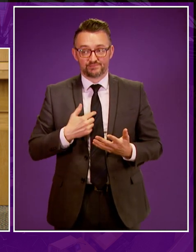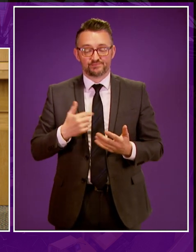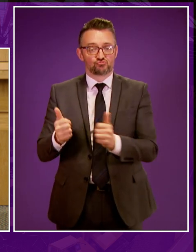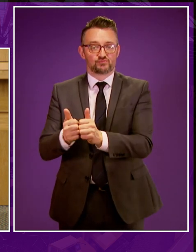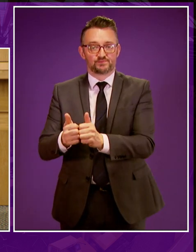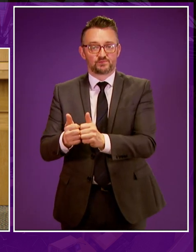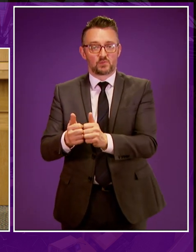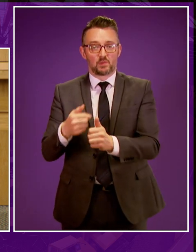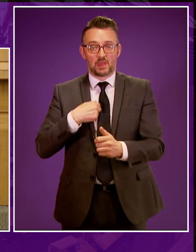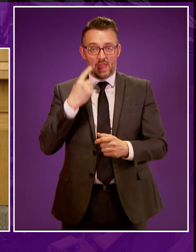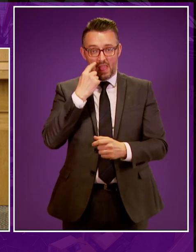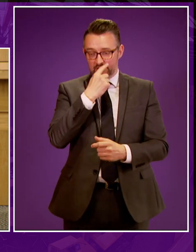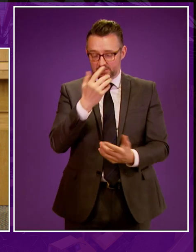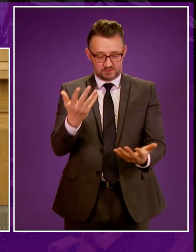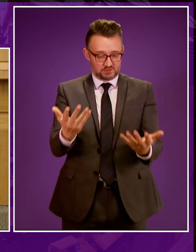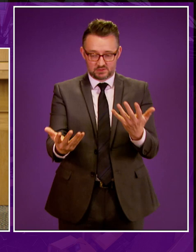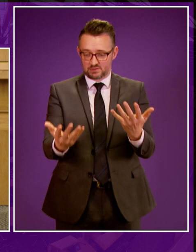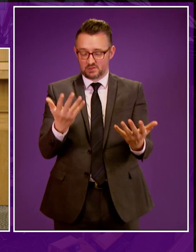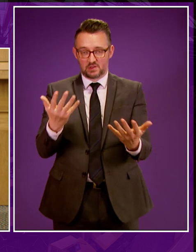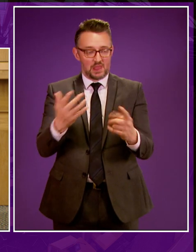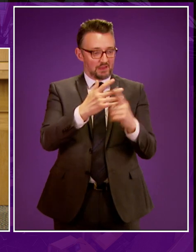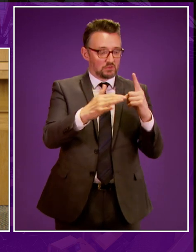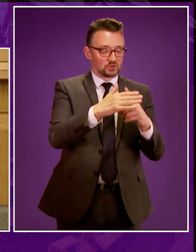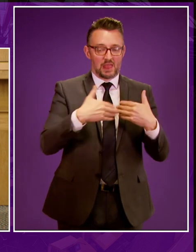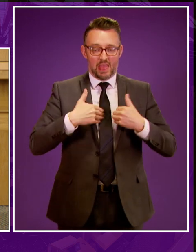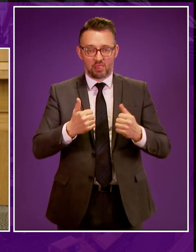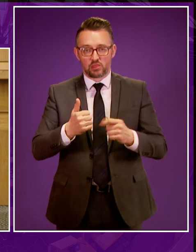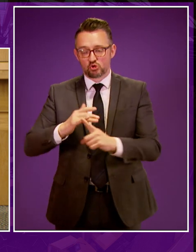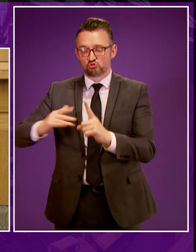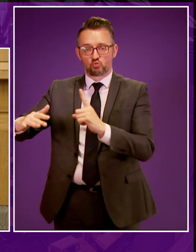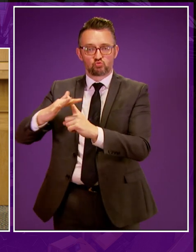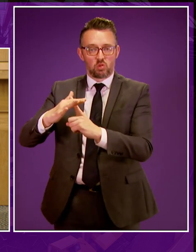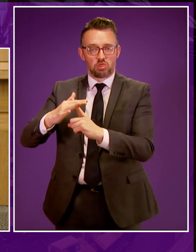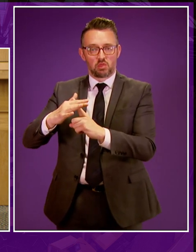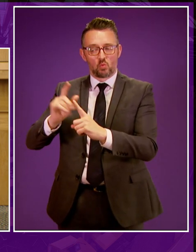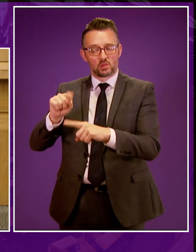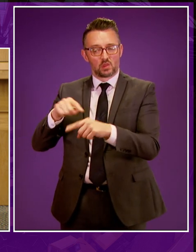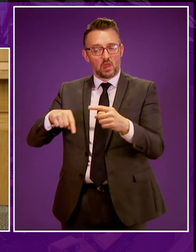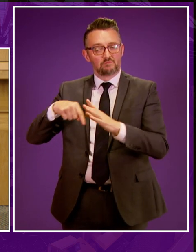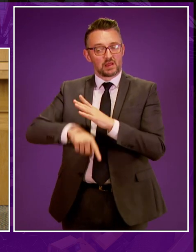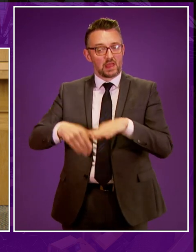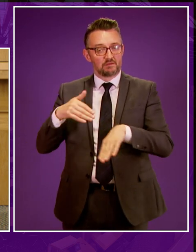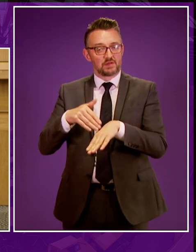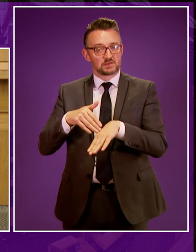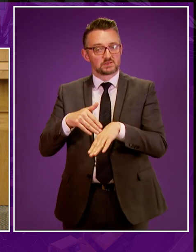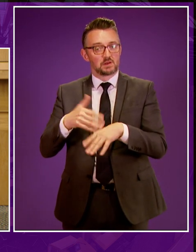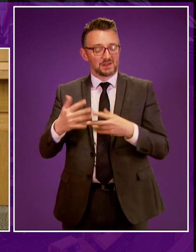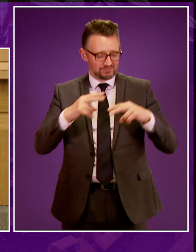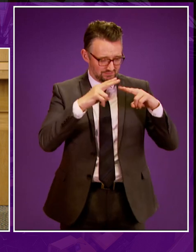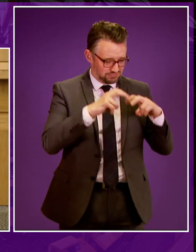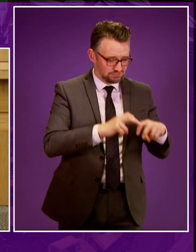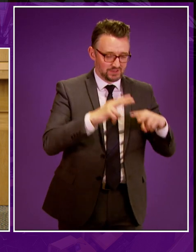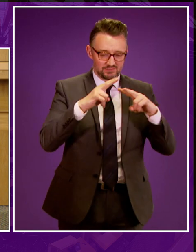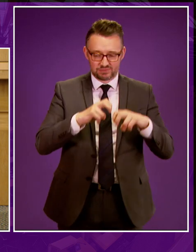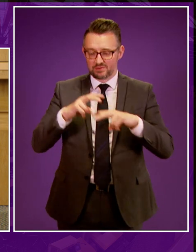taken to weigh up the evidence in relation to environmental, health, social and other potential impacts of fracking have been extensive. Indeed, Mr